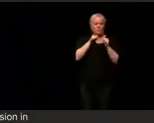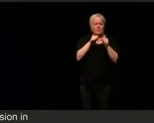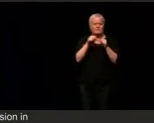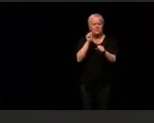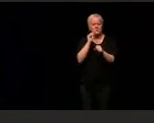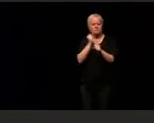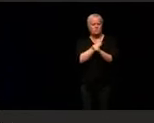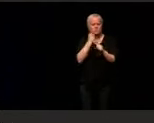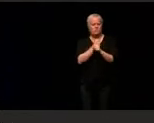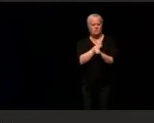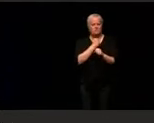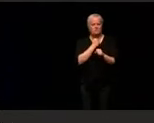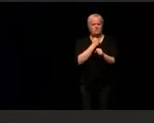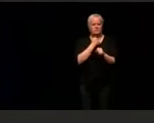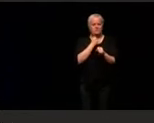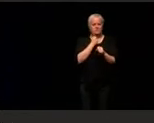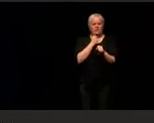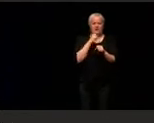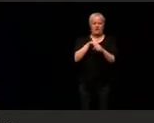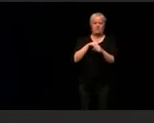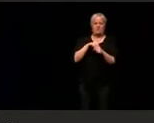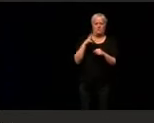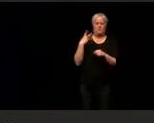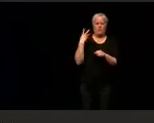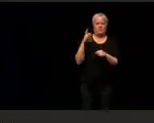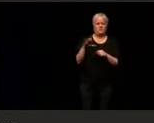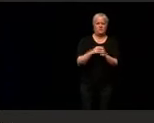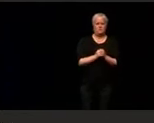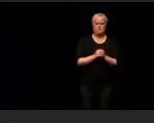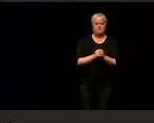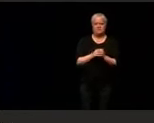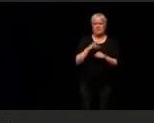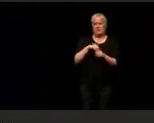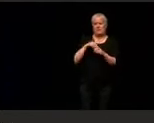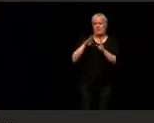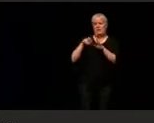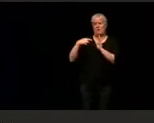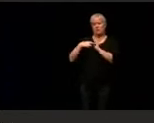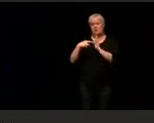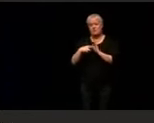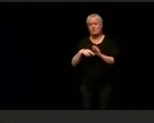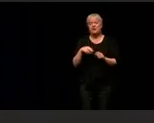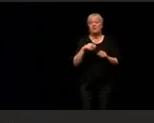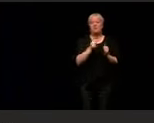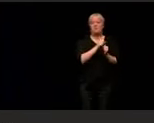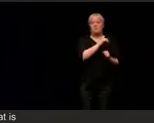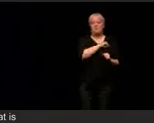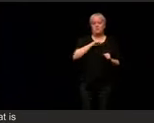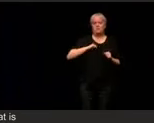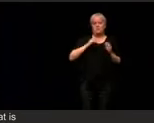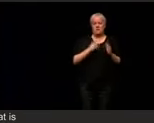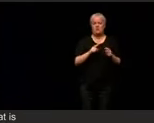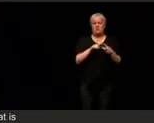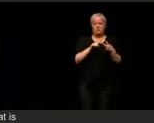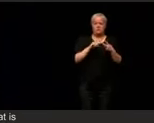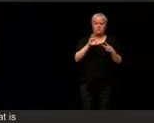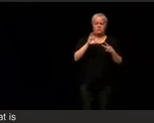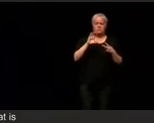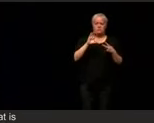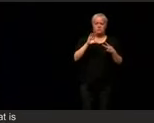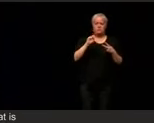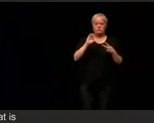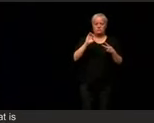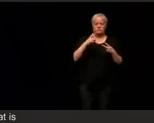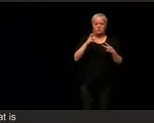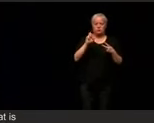Washington, in the House and with our great United States Senators, Leader Schumer and Kirsten Gillibrand in the Senate.